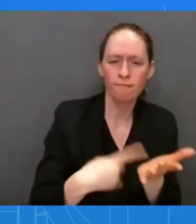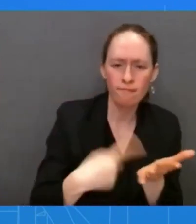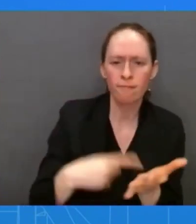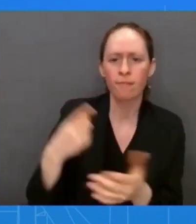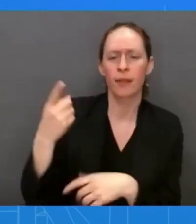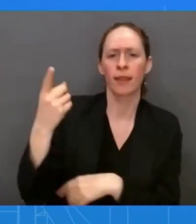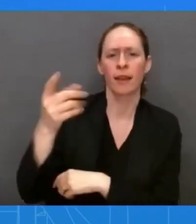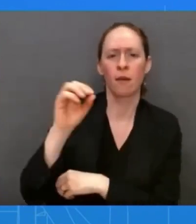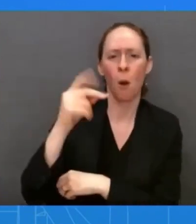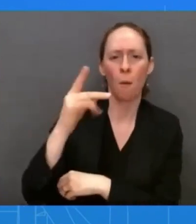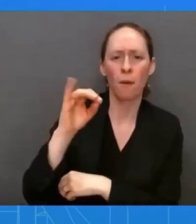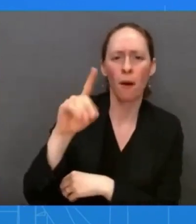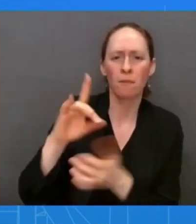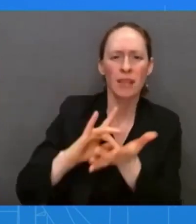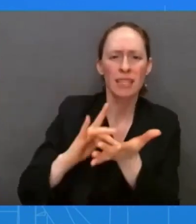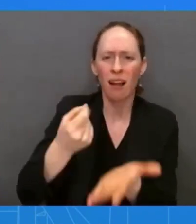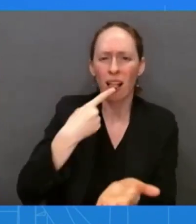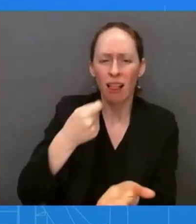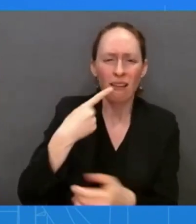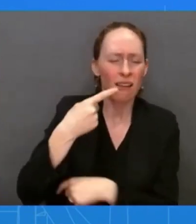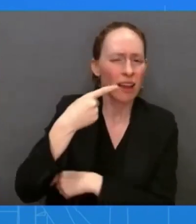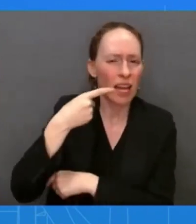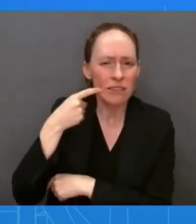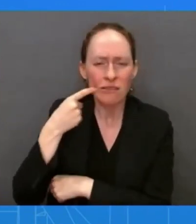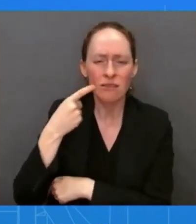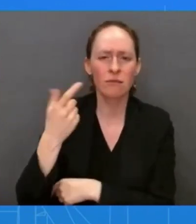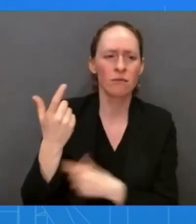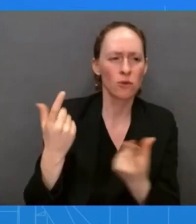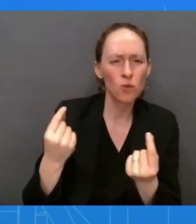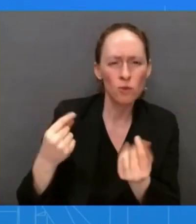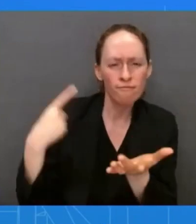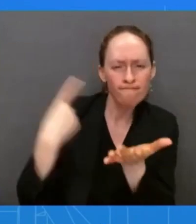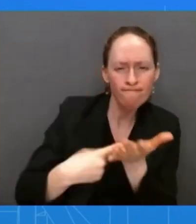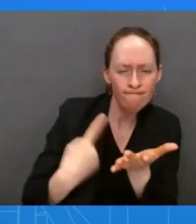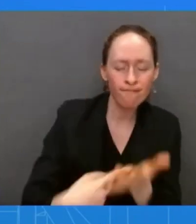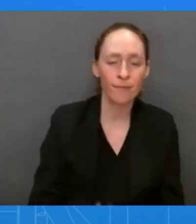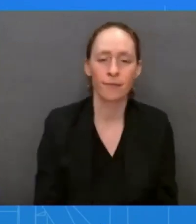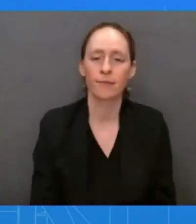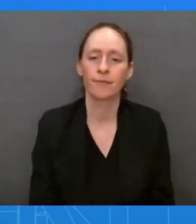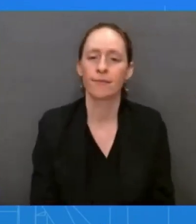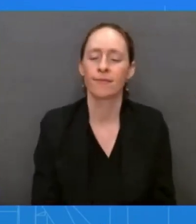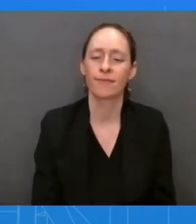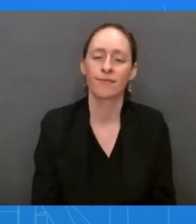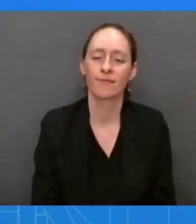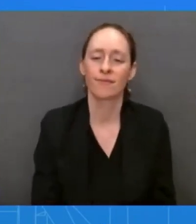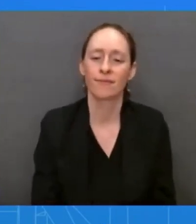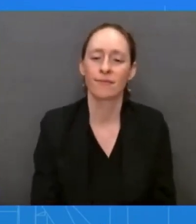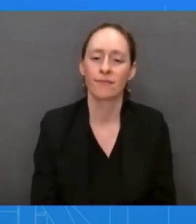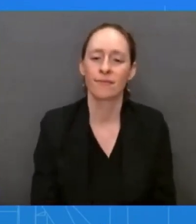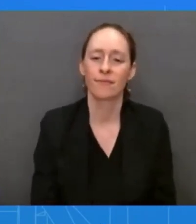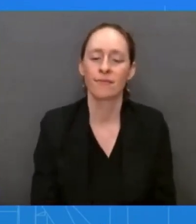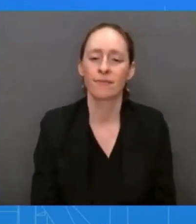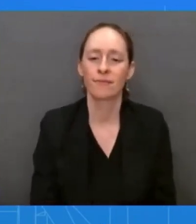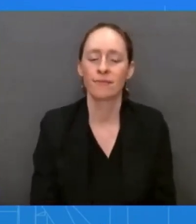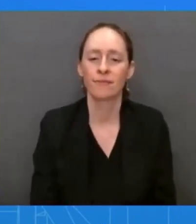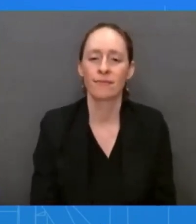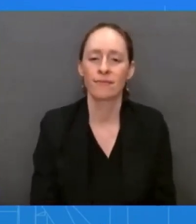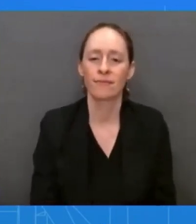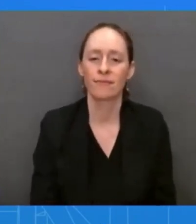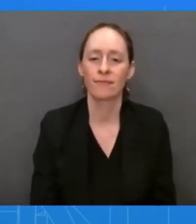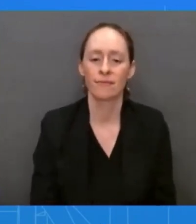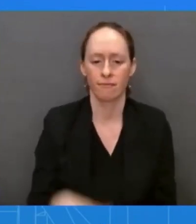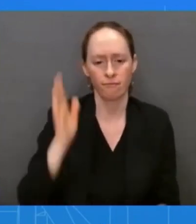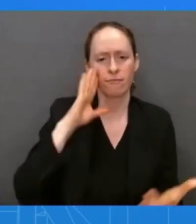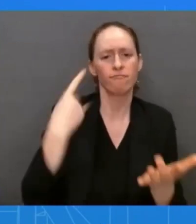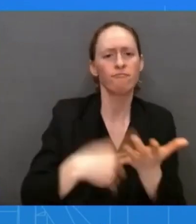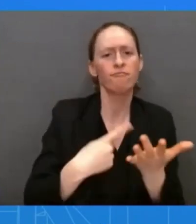is about taking stock of what we've done, where we are, and what we need to prioritize for the future. We're going to talk about our